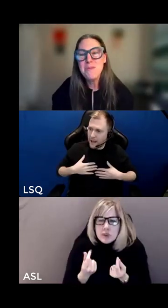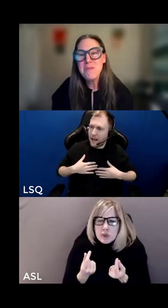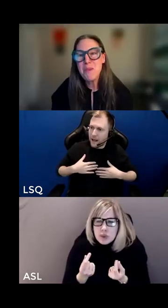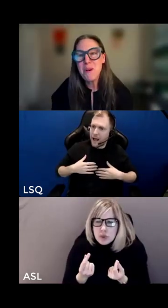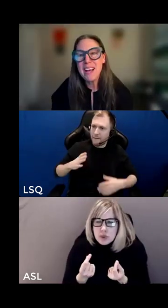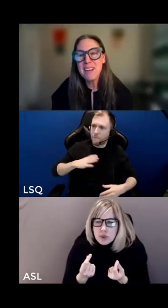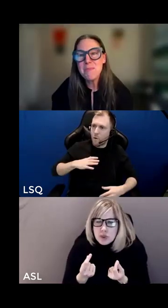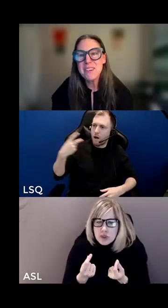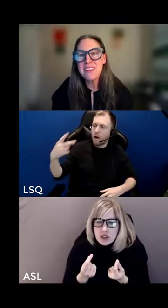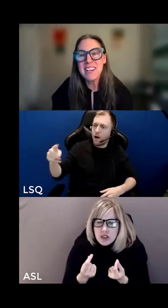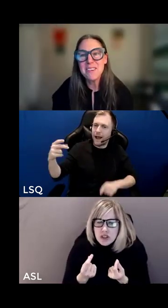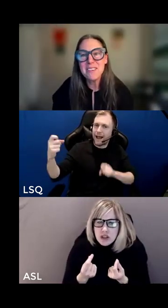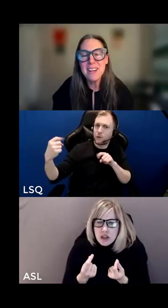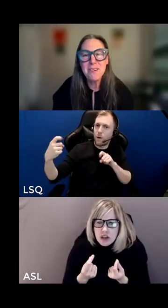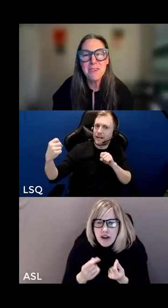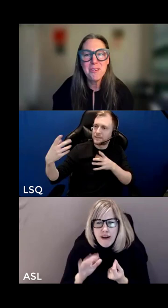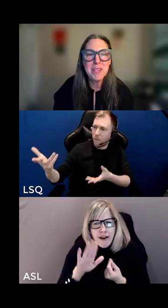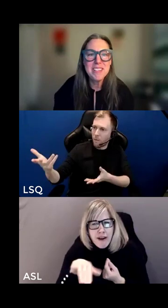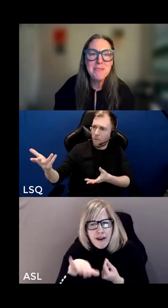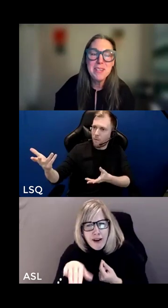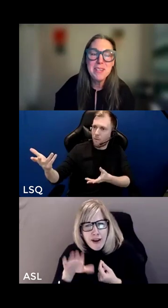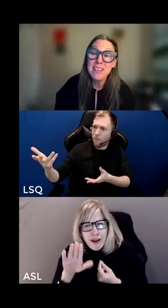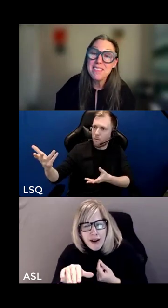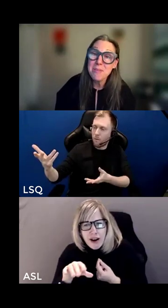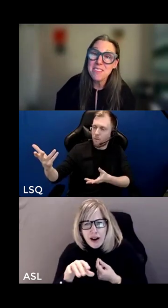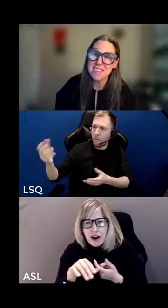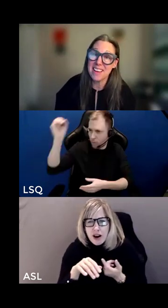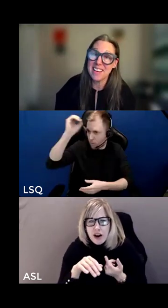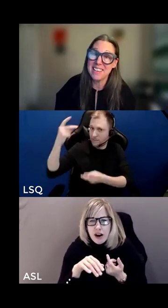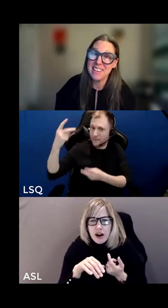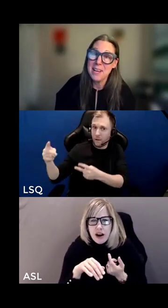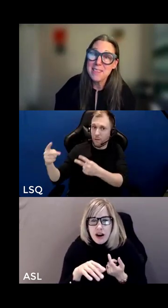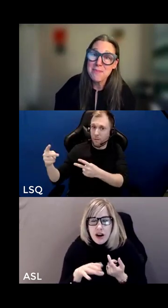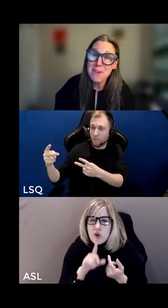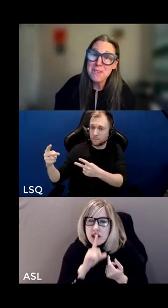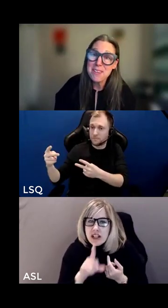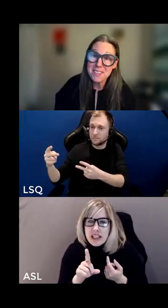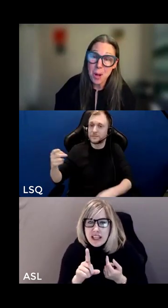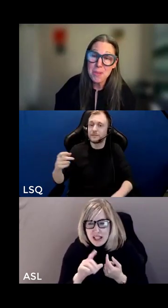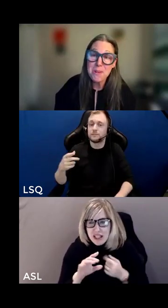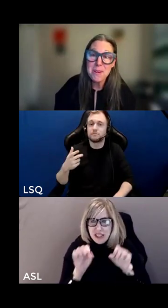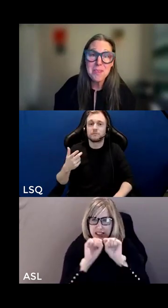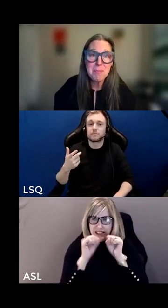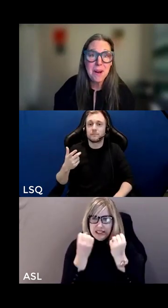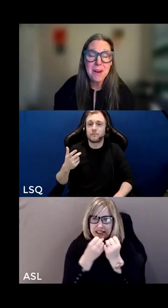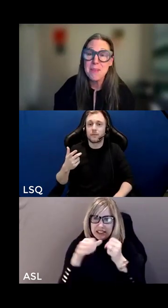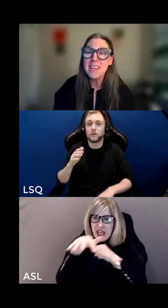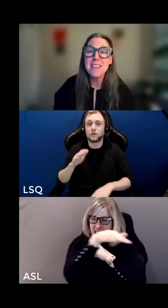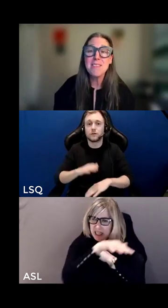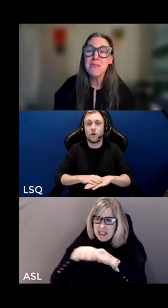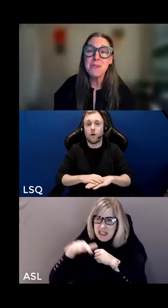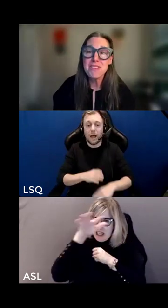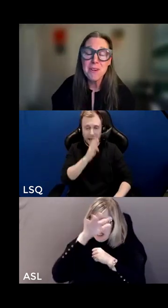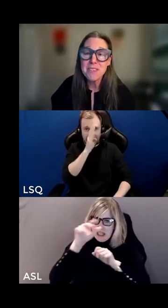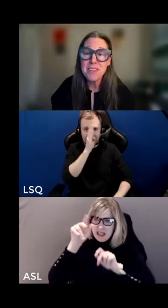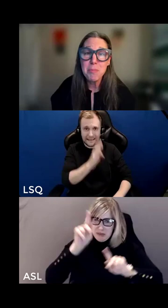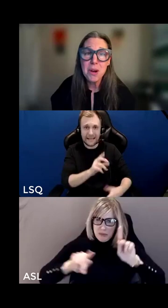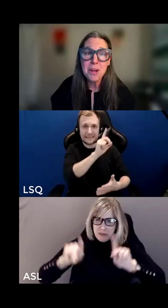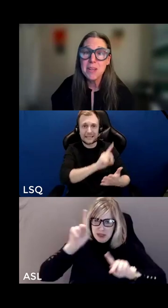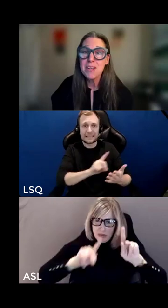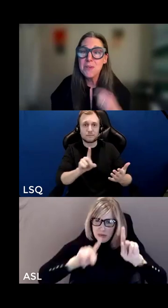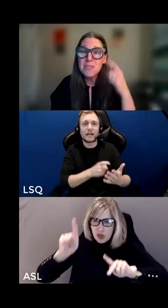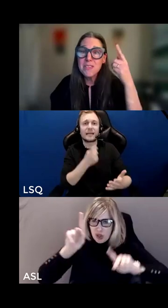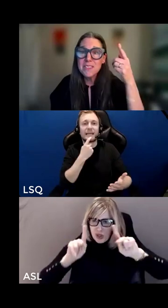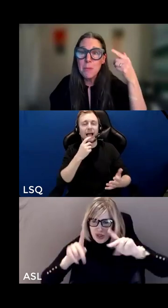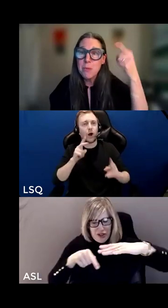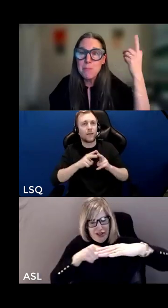because who's more expert on how hetero normativity plays out in society is it folks on the top of the coin or the bottom it's of course folks on the